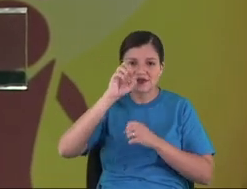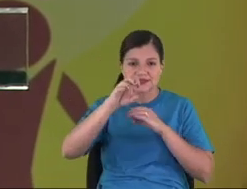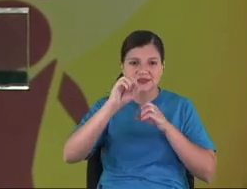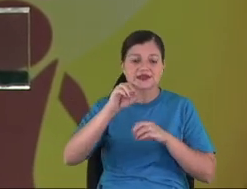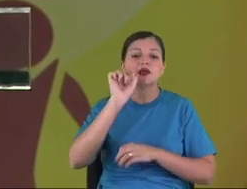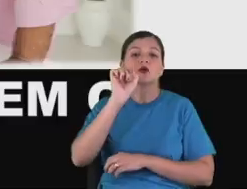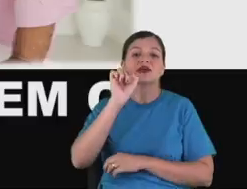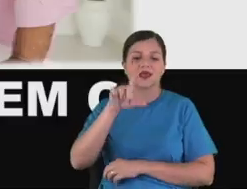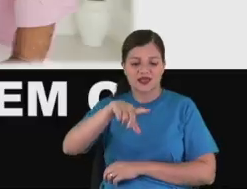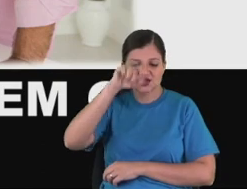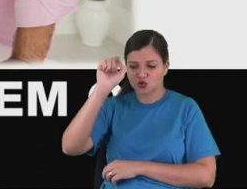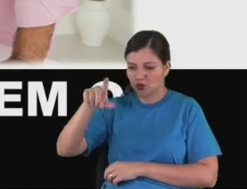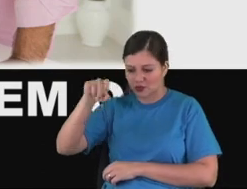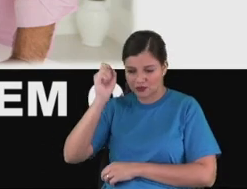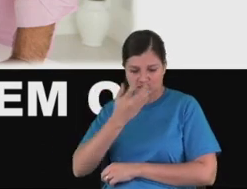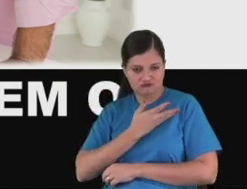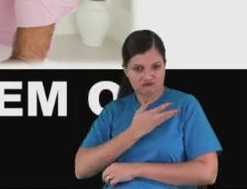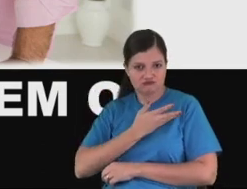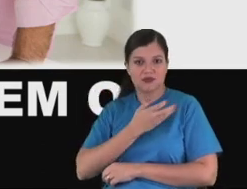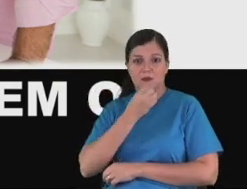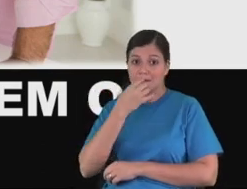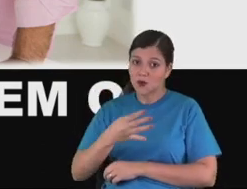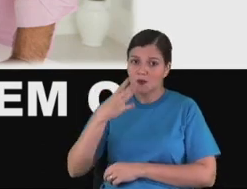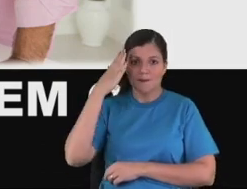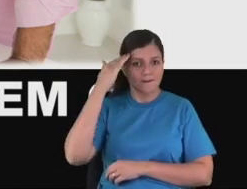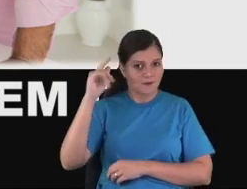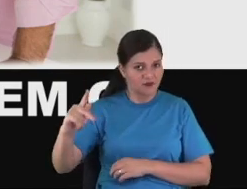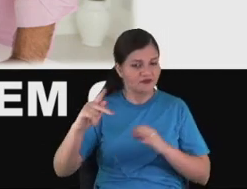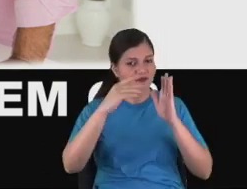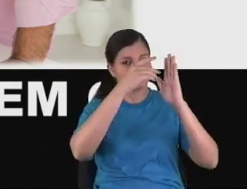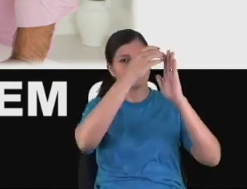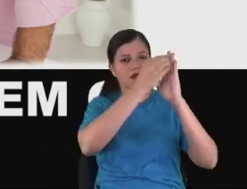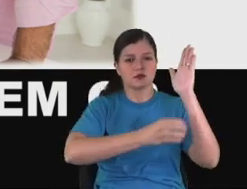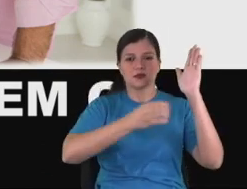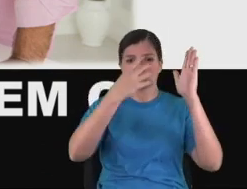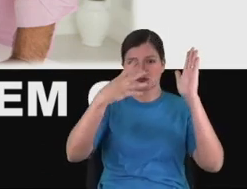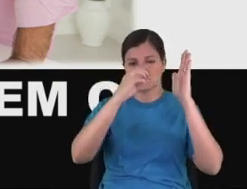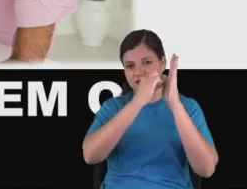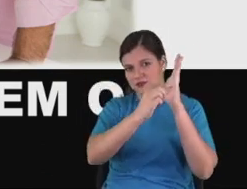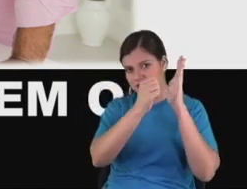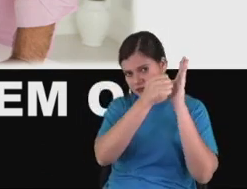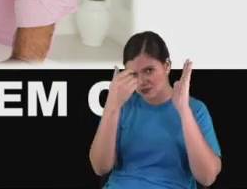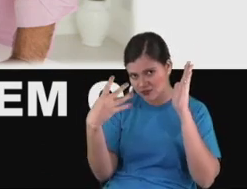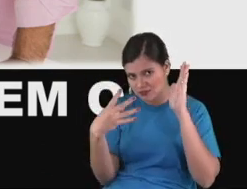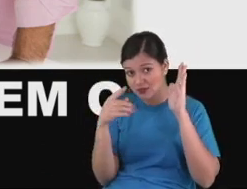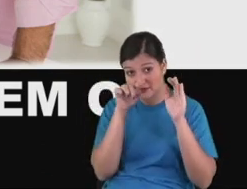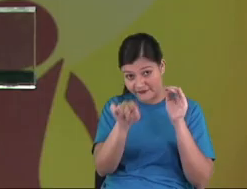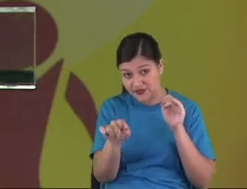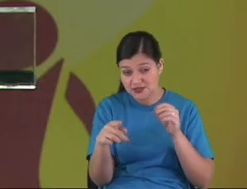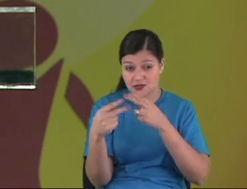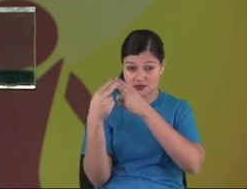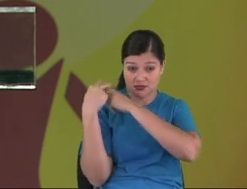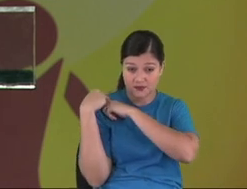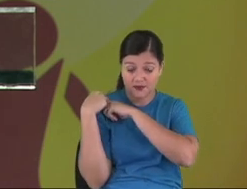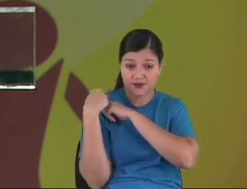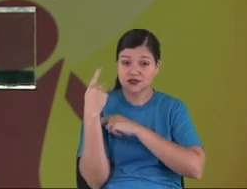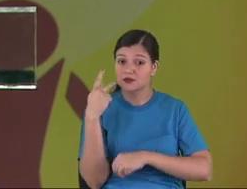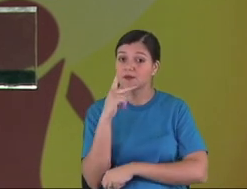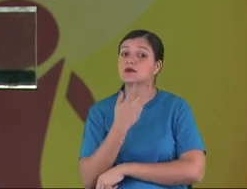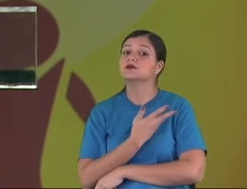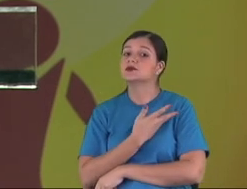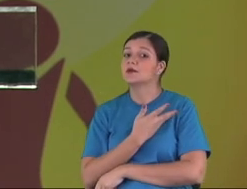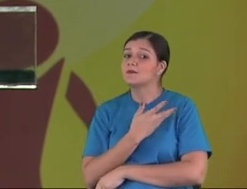choose well your friends, how you choose your friends? You are responsible to the kids of your